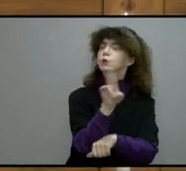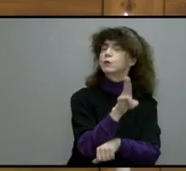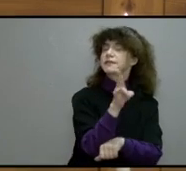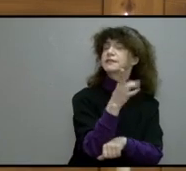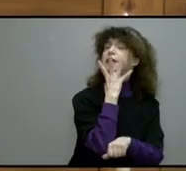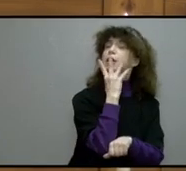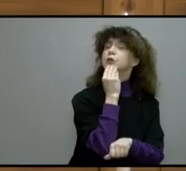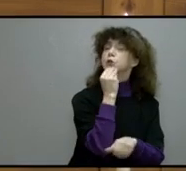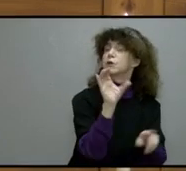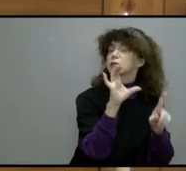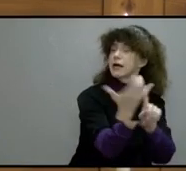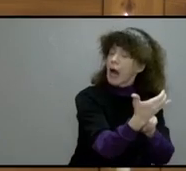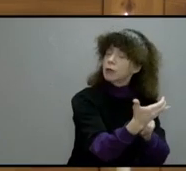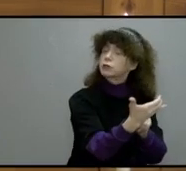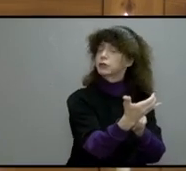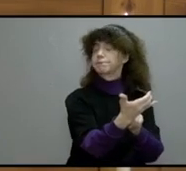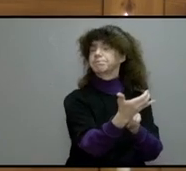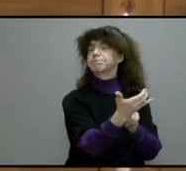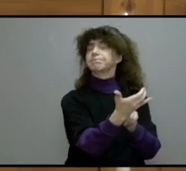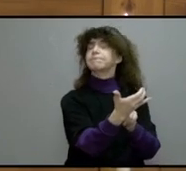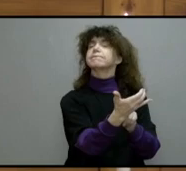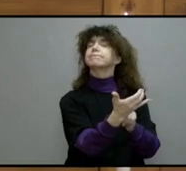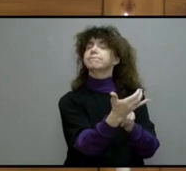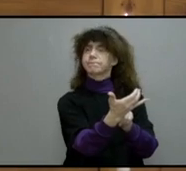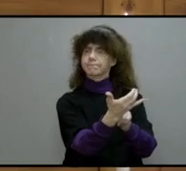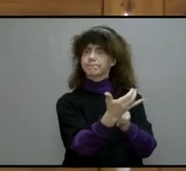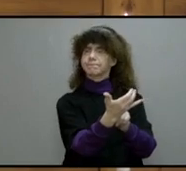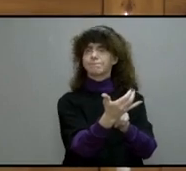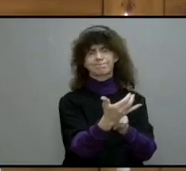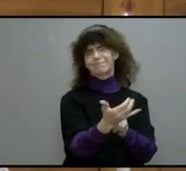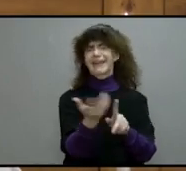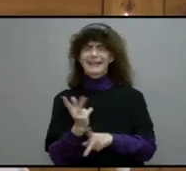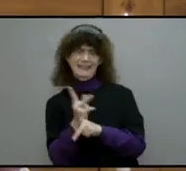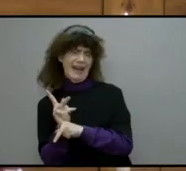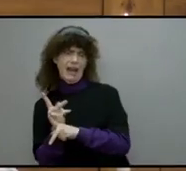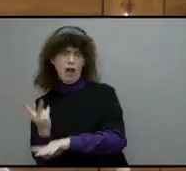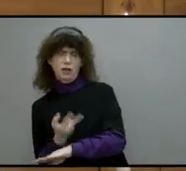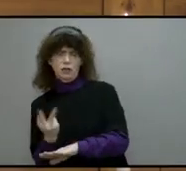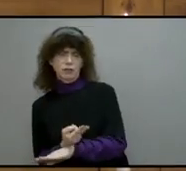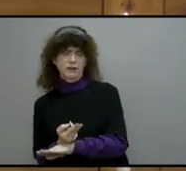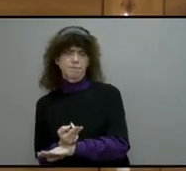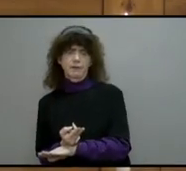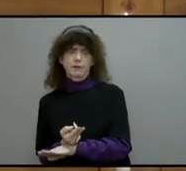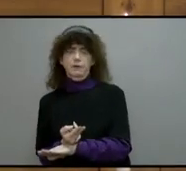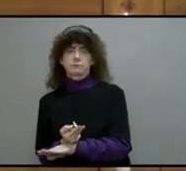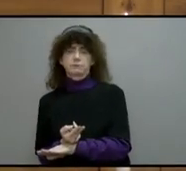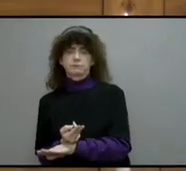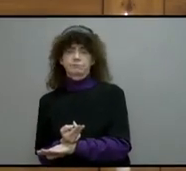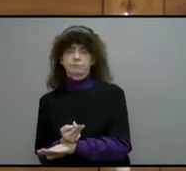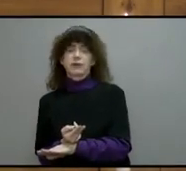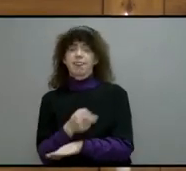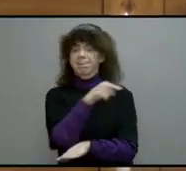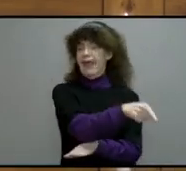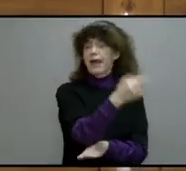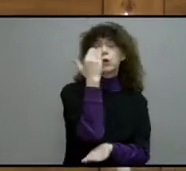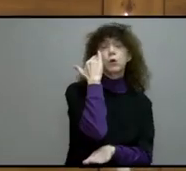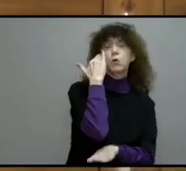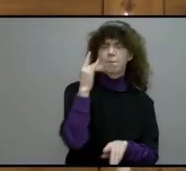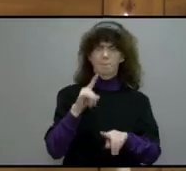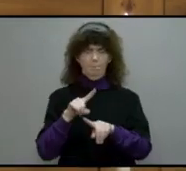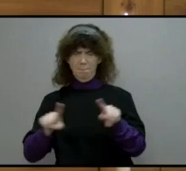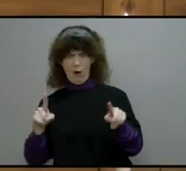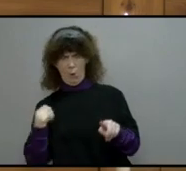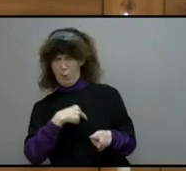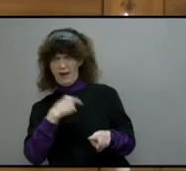Palestine. Keeping sheep is not a familiar experience for most of us in the United States in the 21st